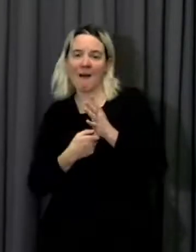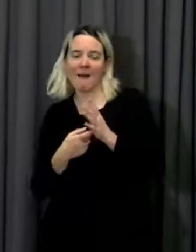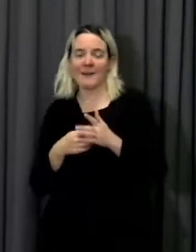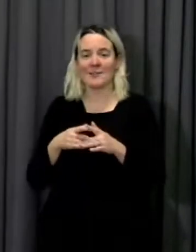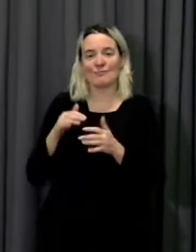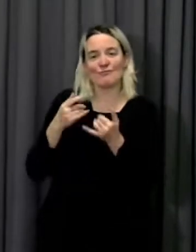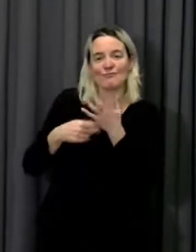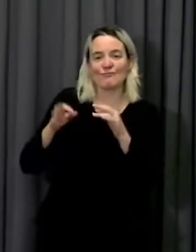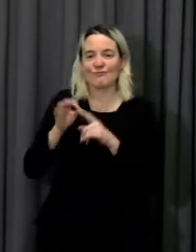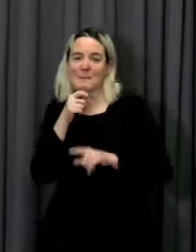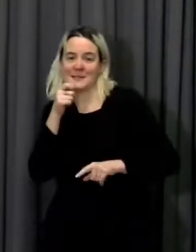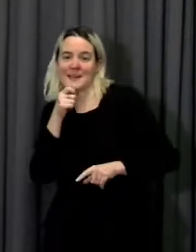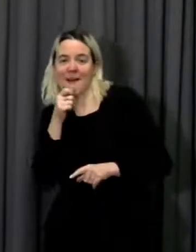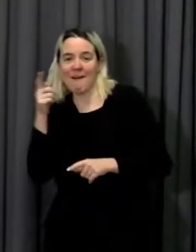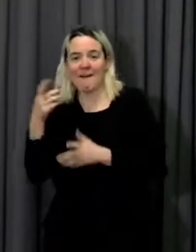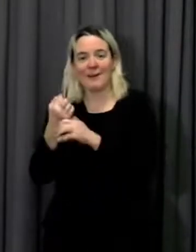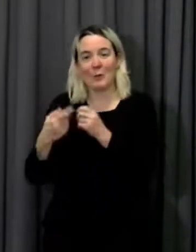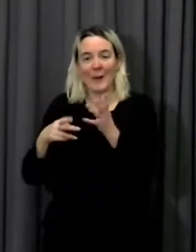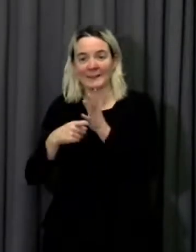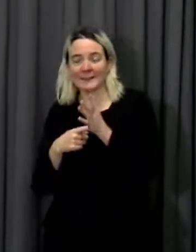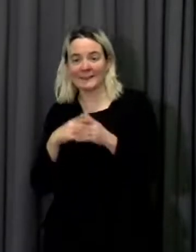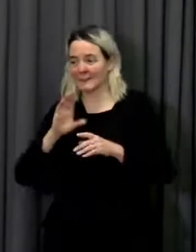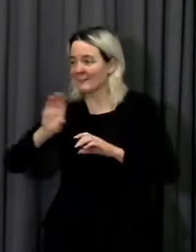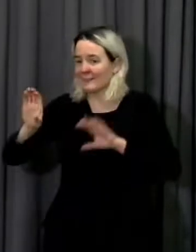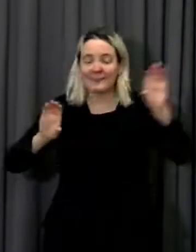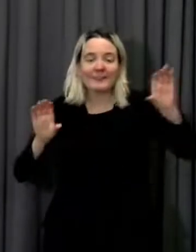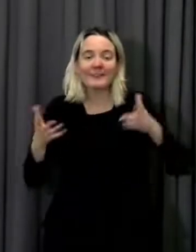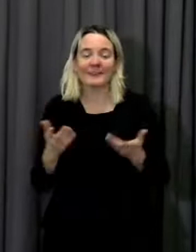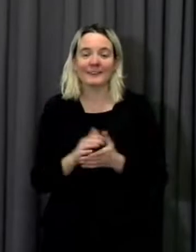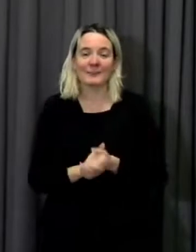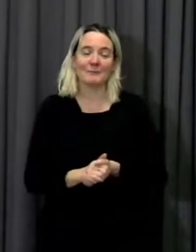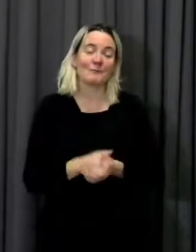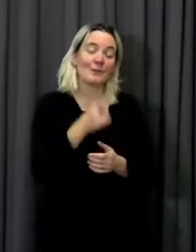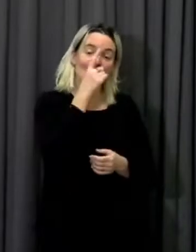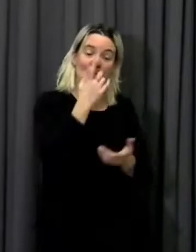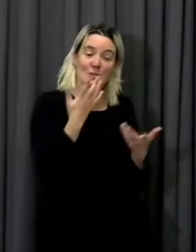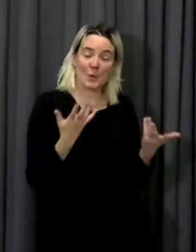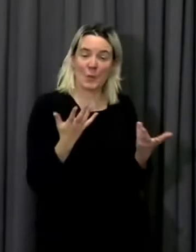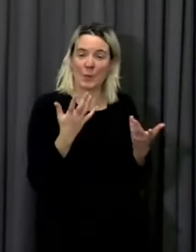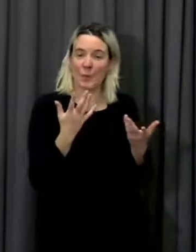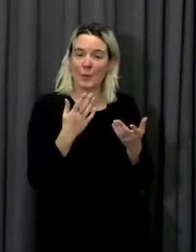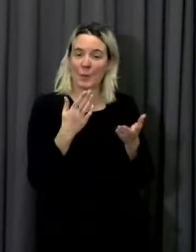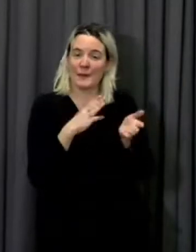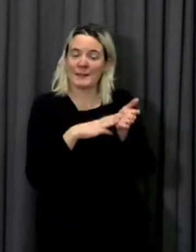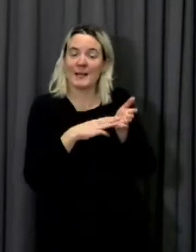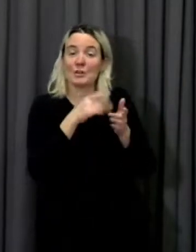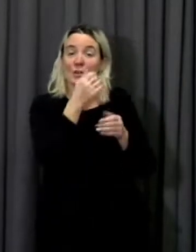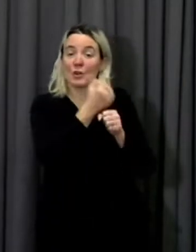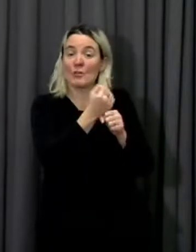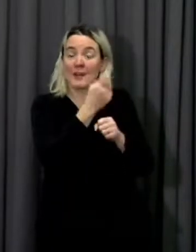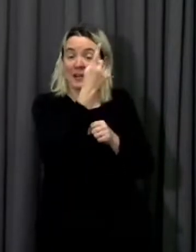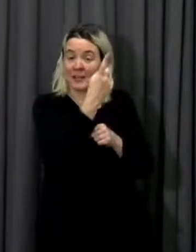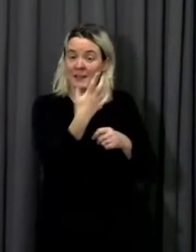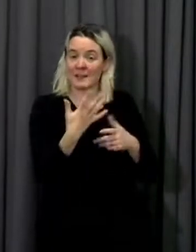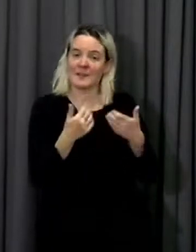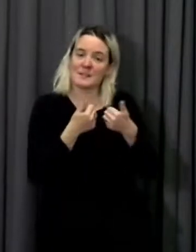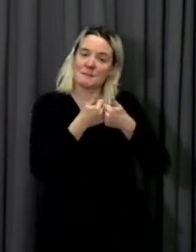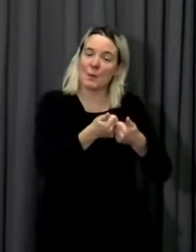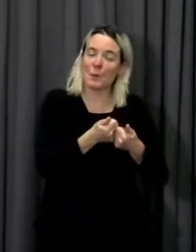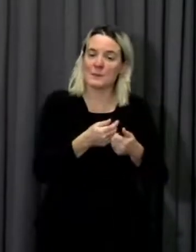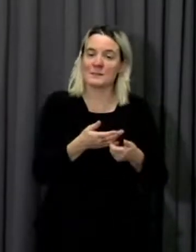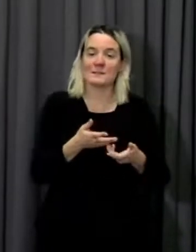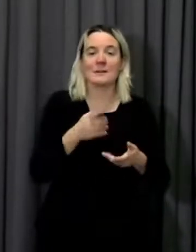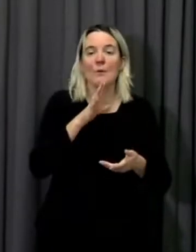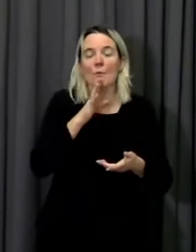will help sustain its workforce and improve what it can offer to help people learn Welsh when it's able to reopen